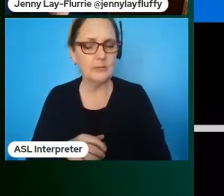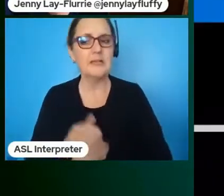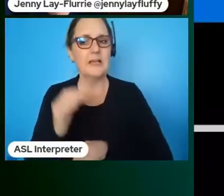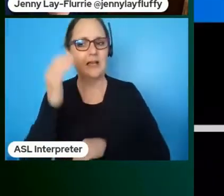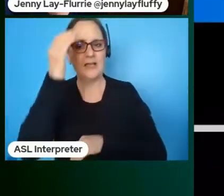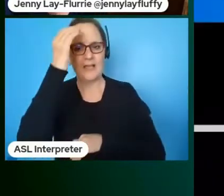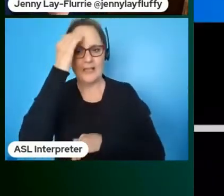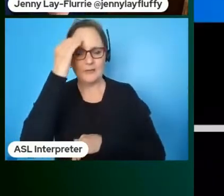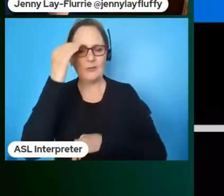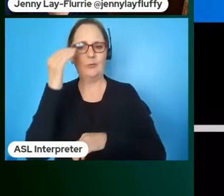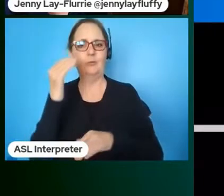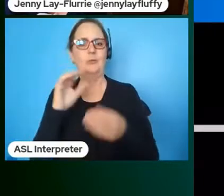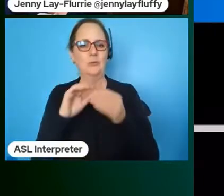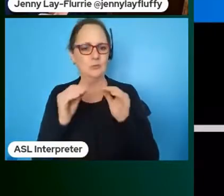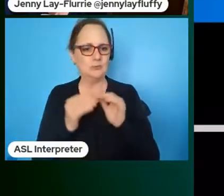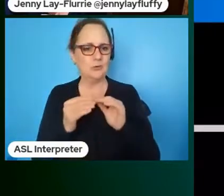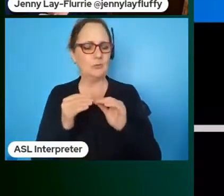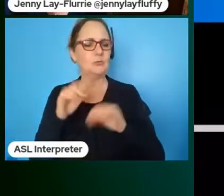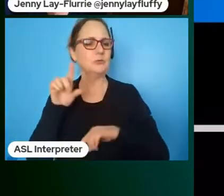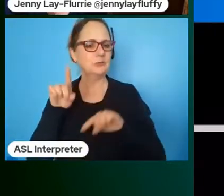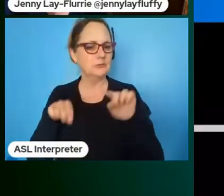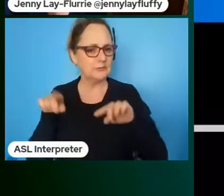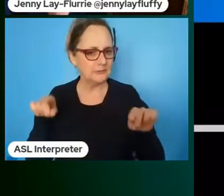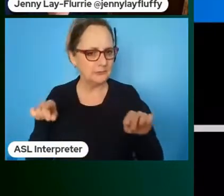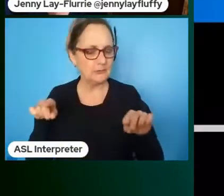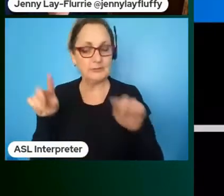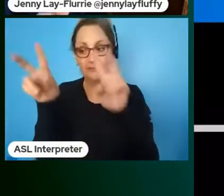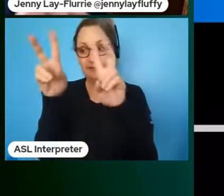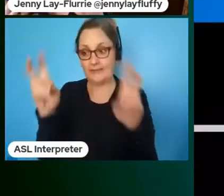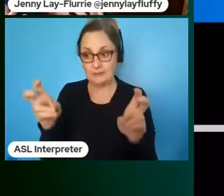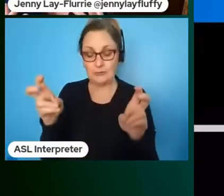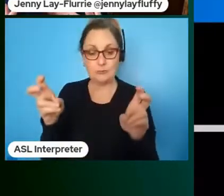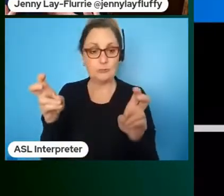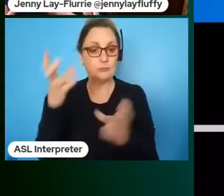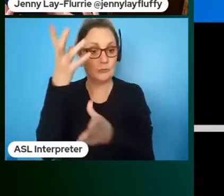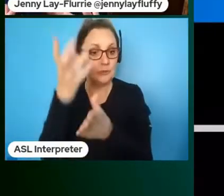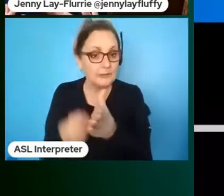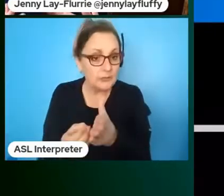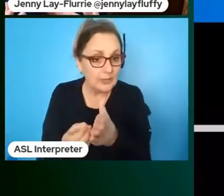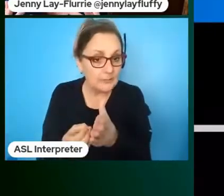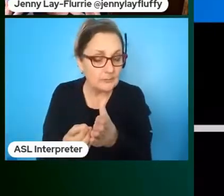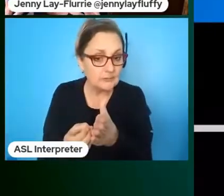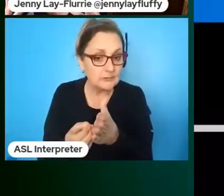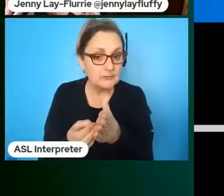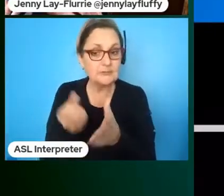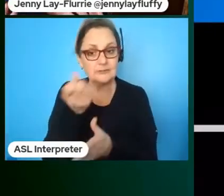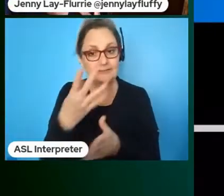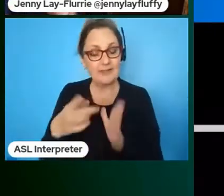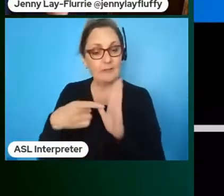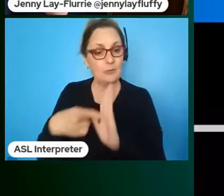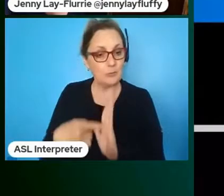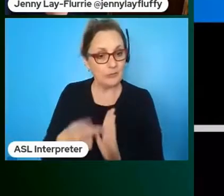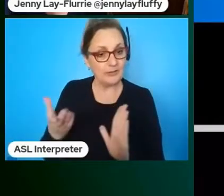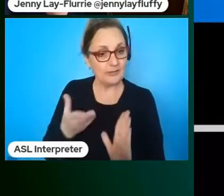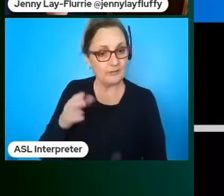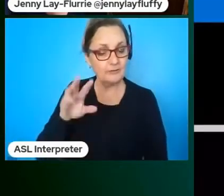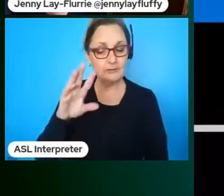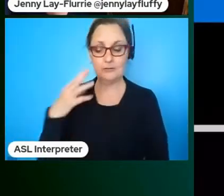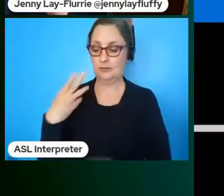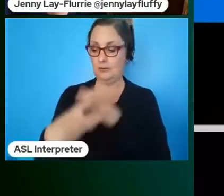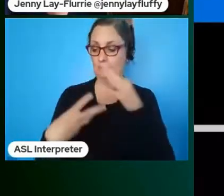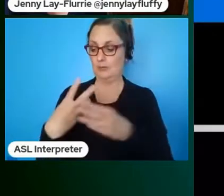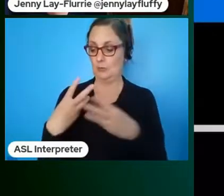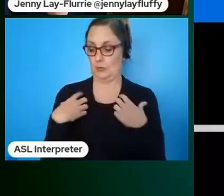disparities um and there are issues and there are gaps there's a couple that are on the page here uh the world health organization